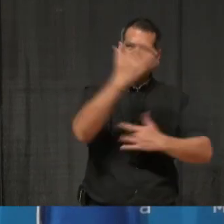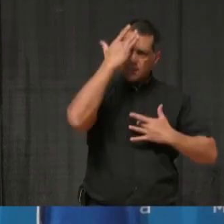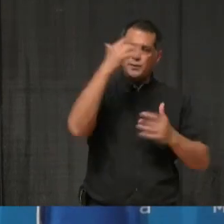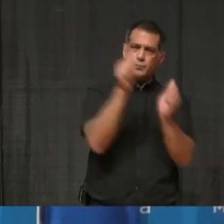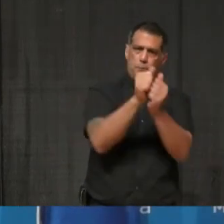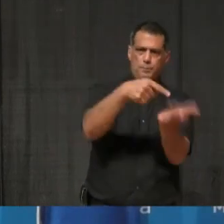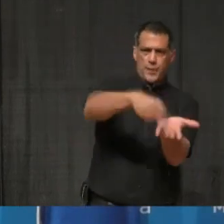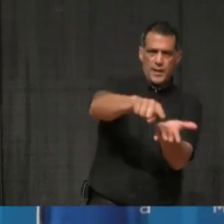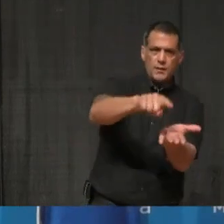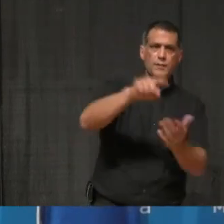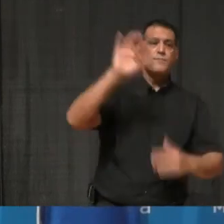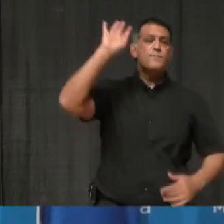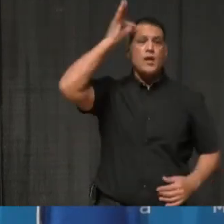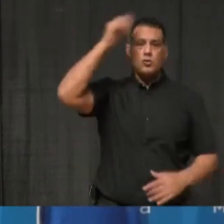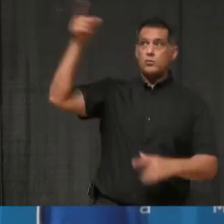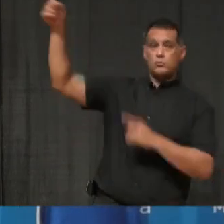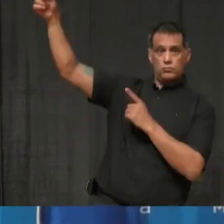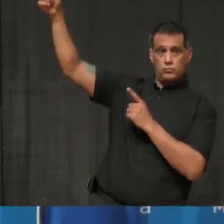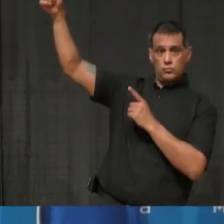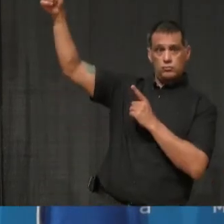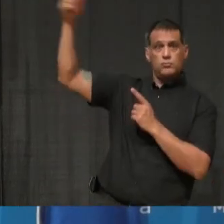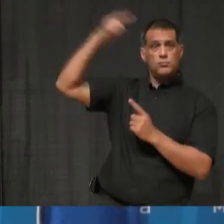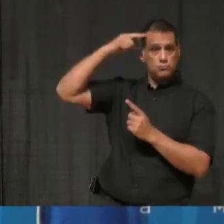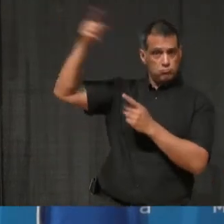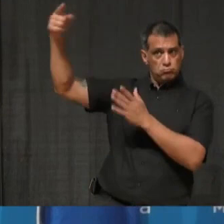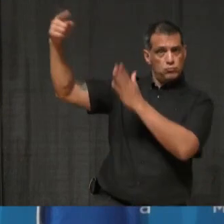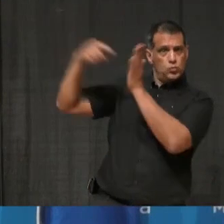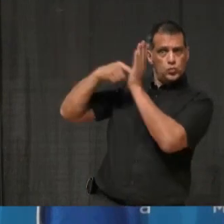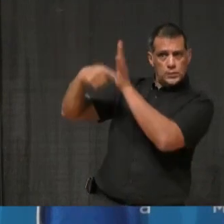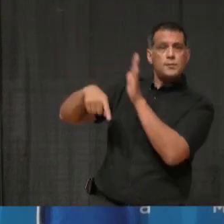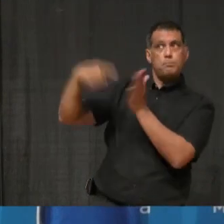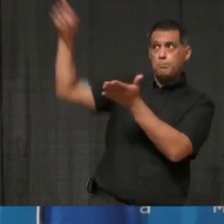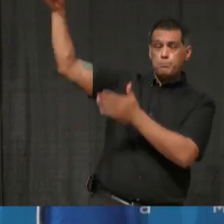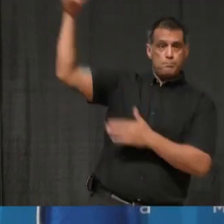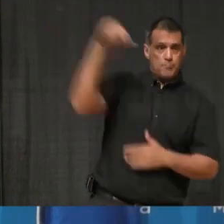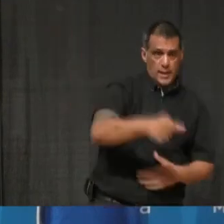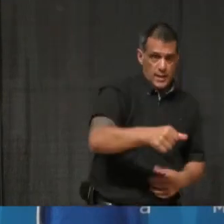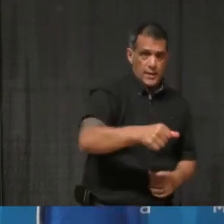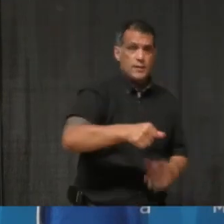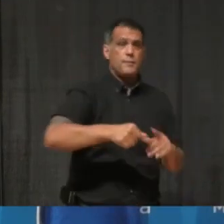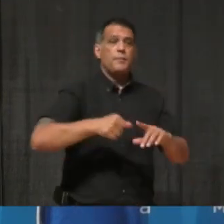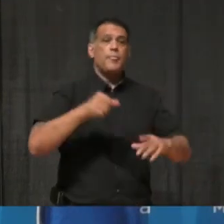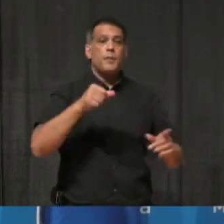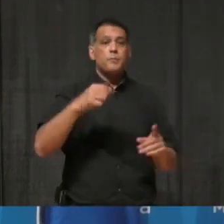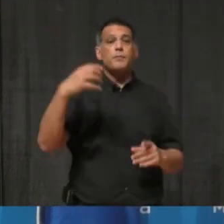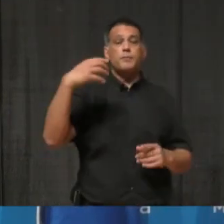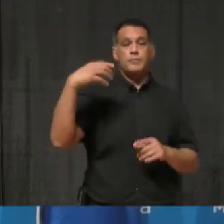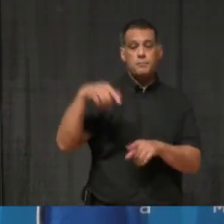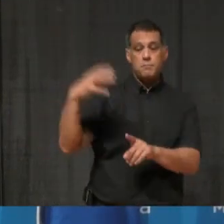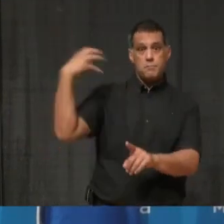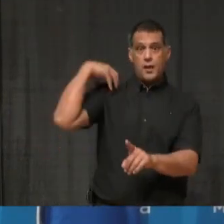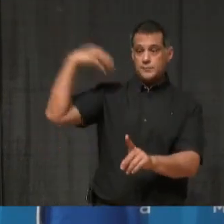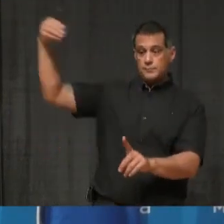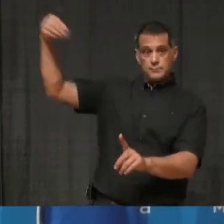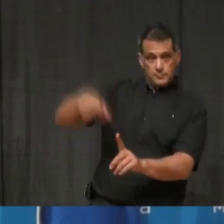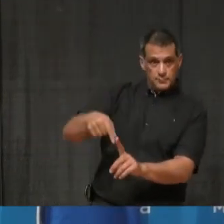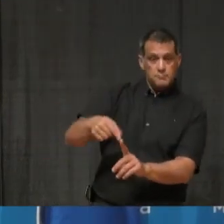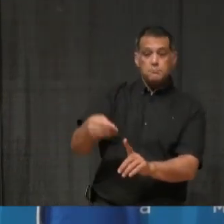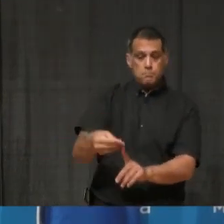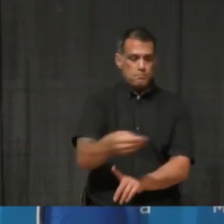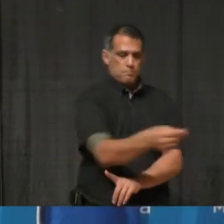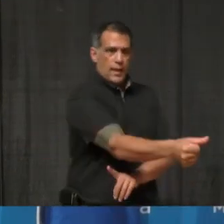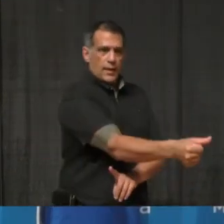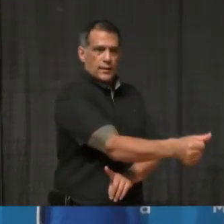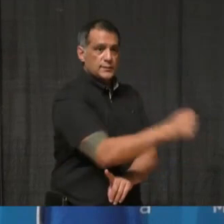government providing financial support to the employers. That would mean workers could immediately access sick